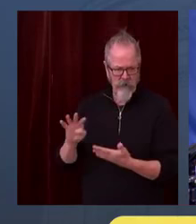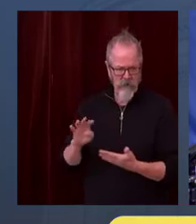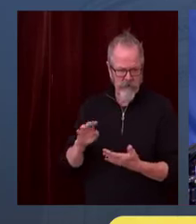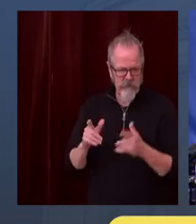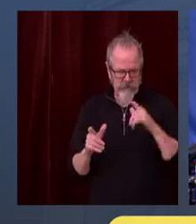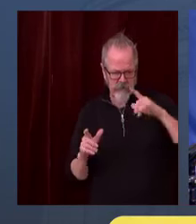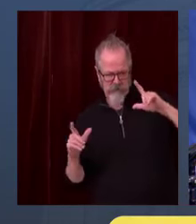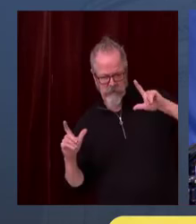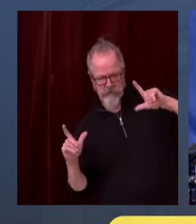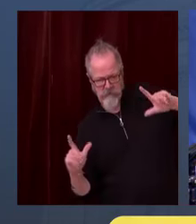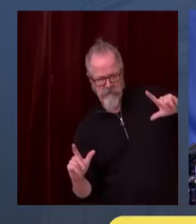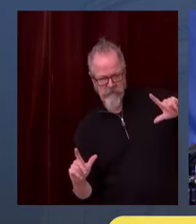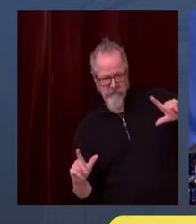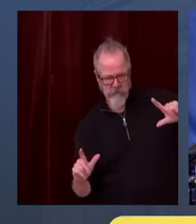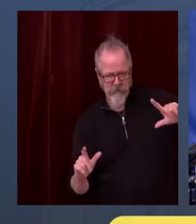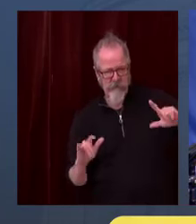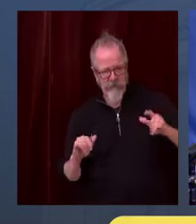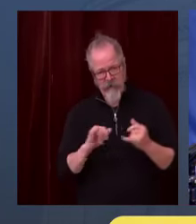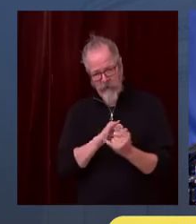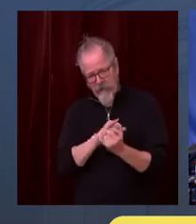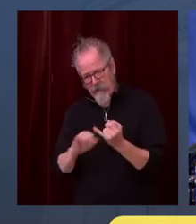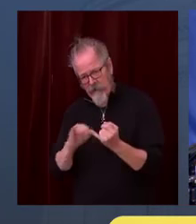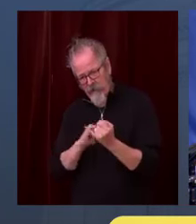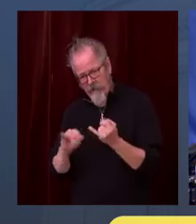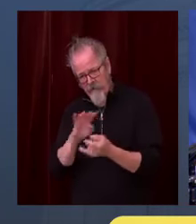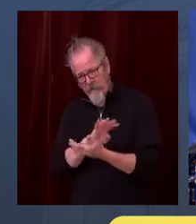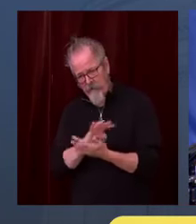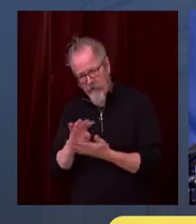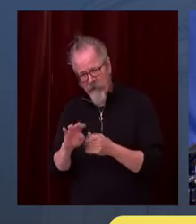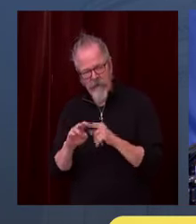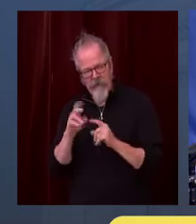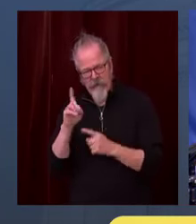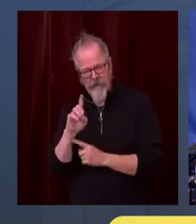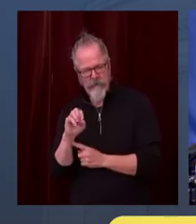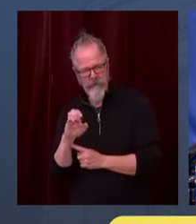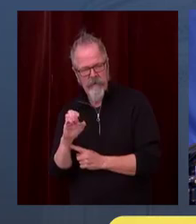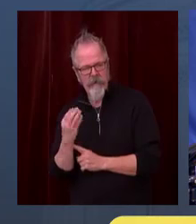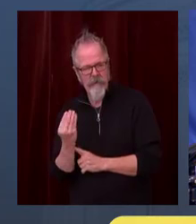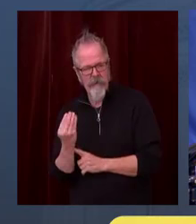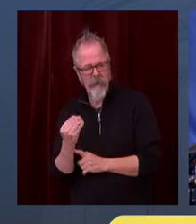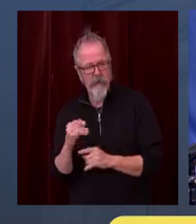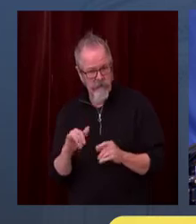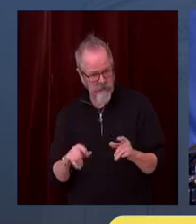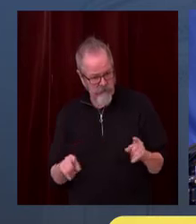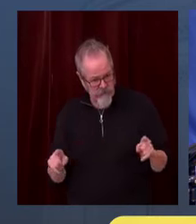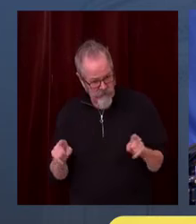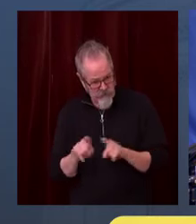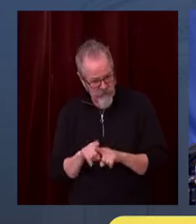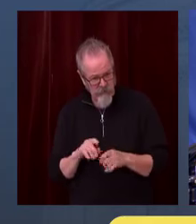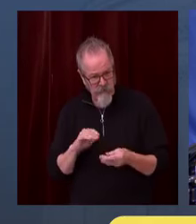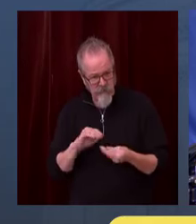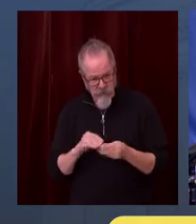restrictions will stay in place or continue on? Or are we looking at the same metrics that you announced earlier in the year?